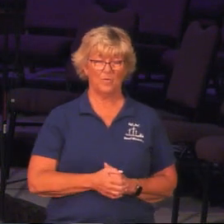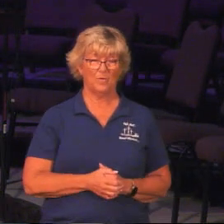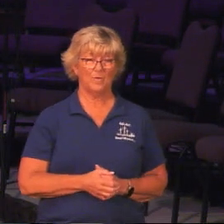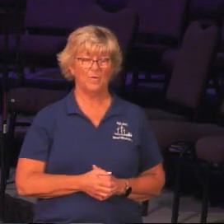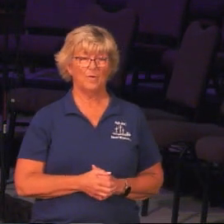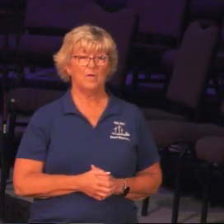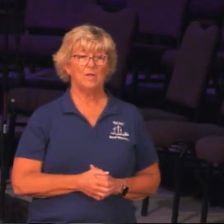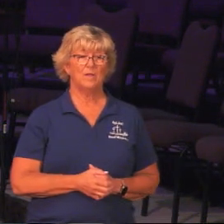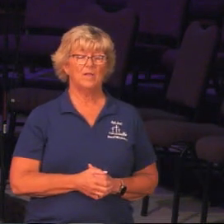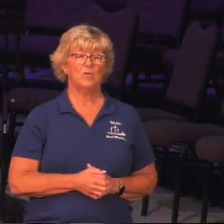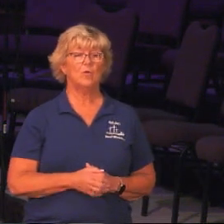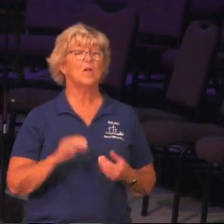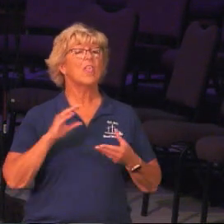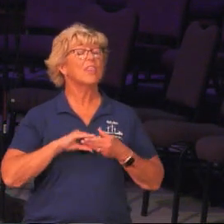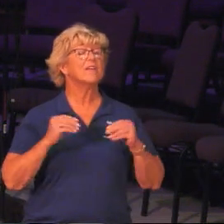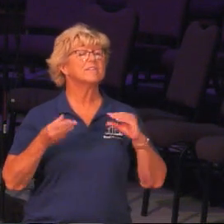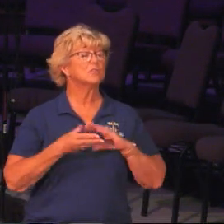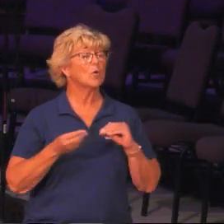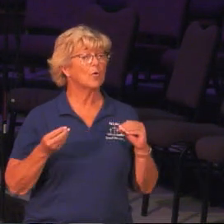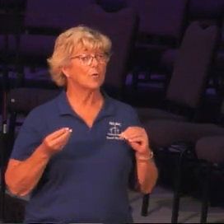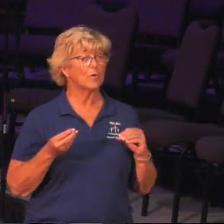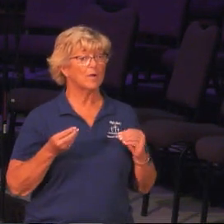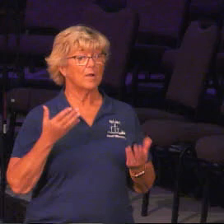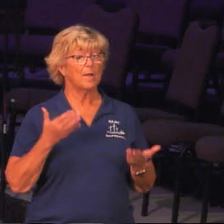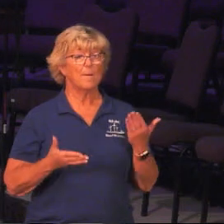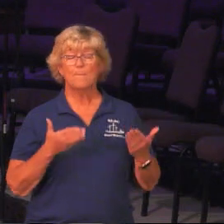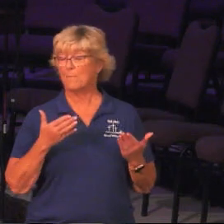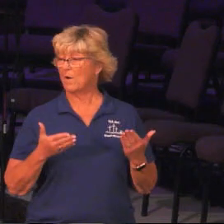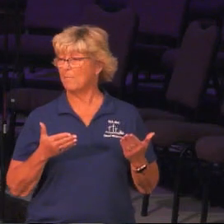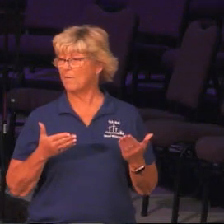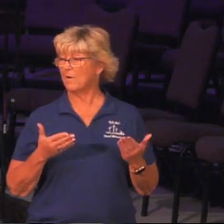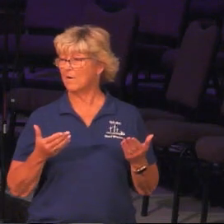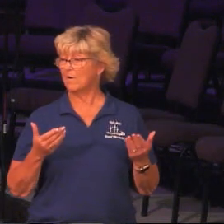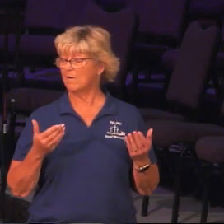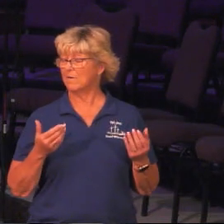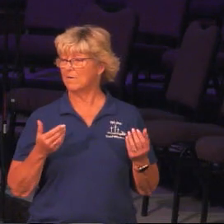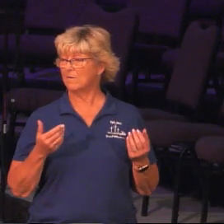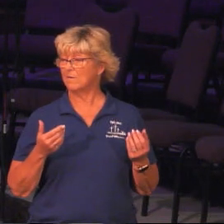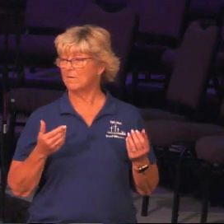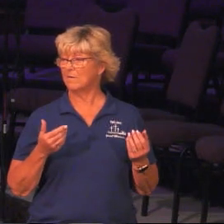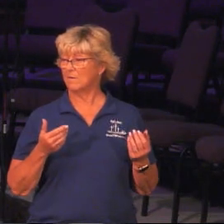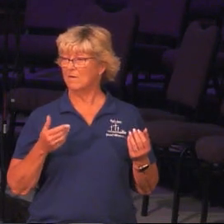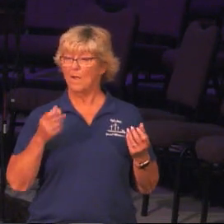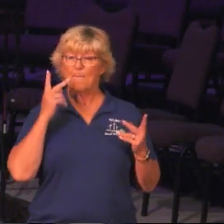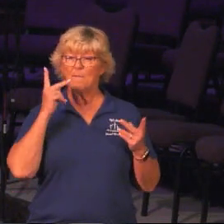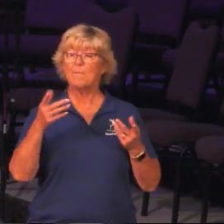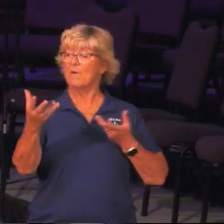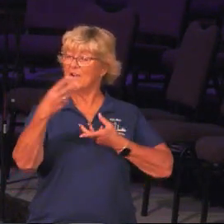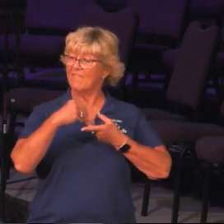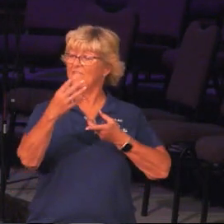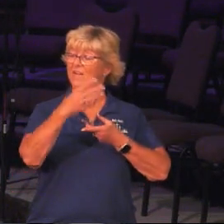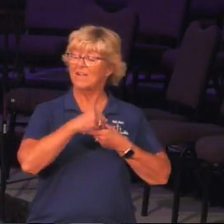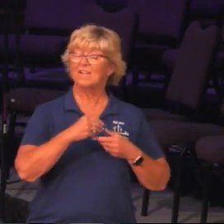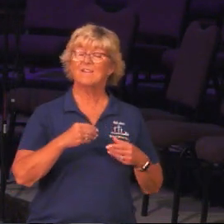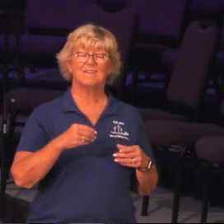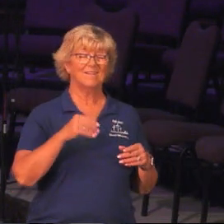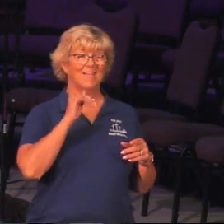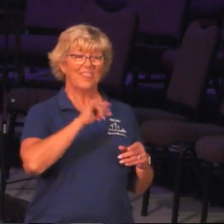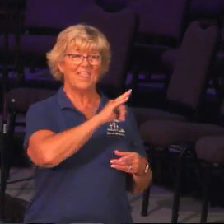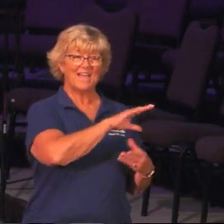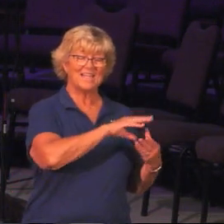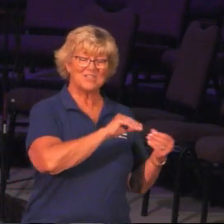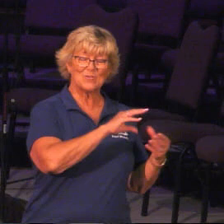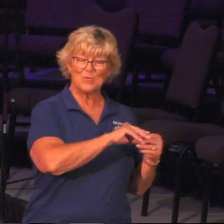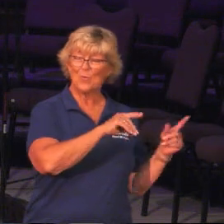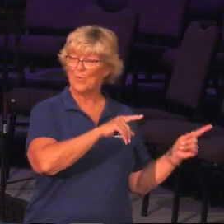So the story probably prompted a bunch of audience participation because what Brad did is he said, okay,